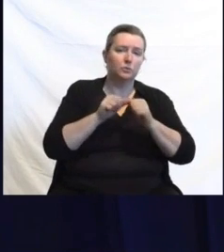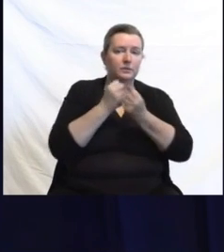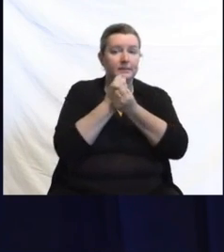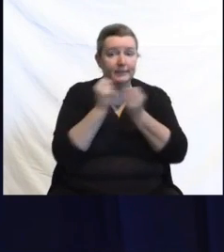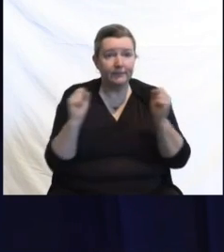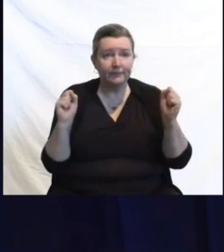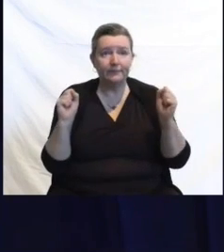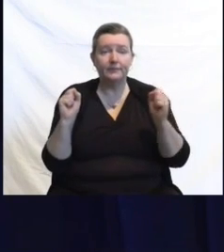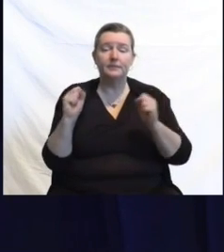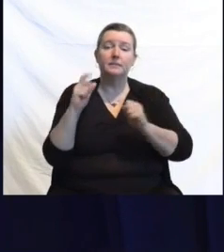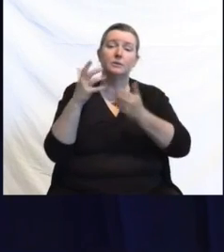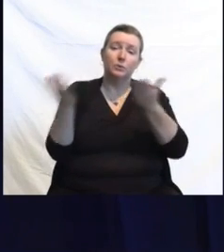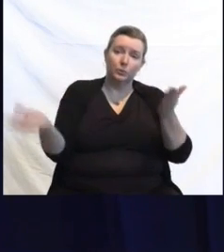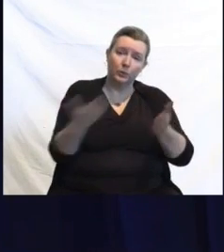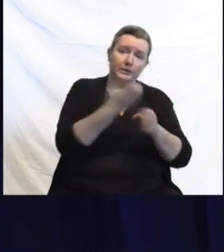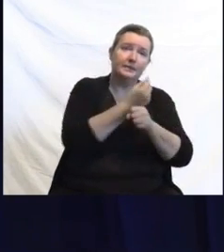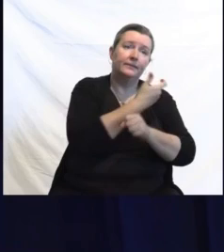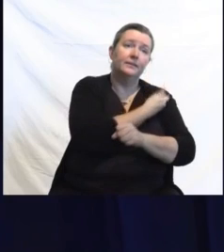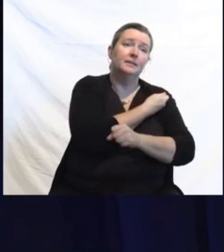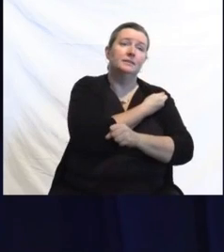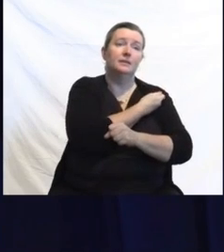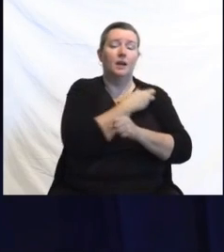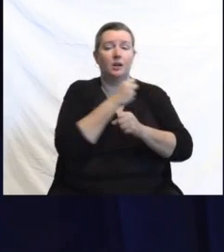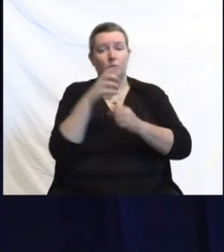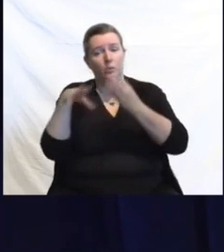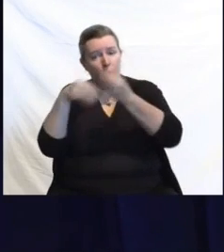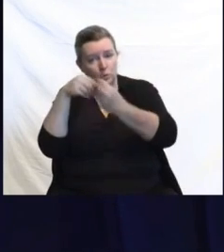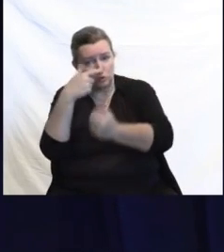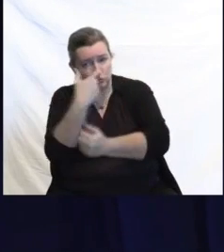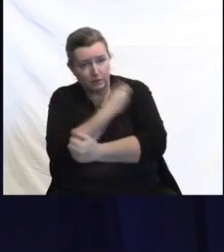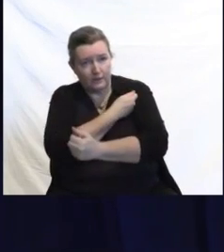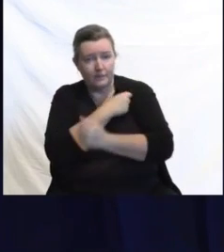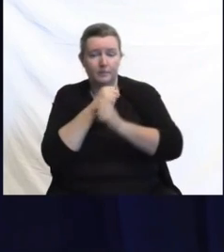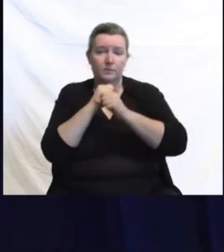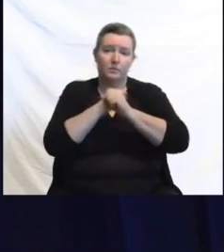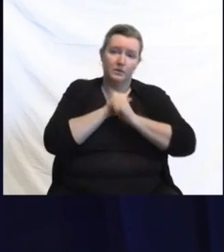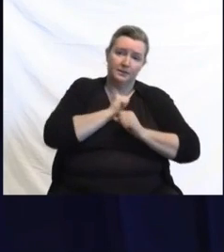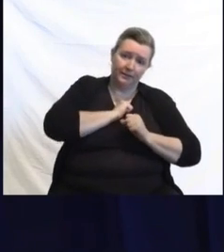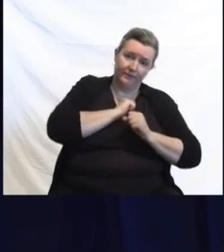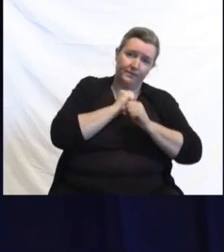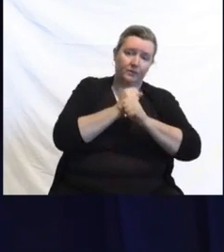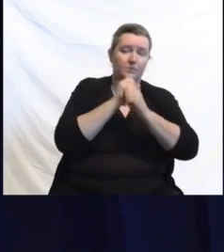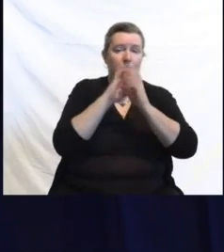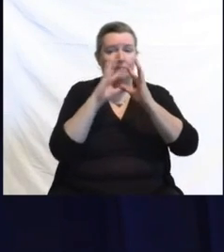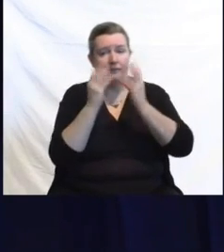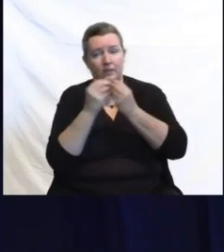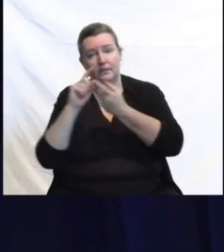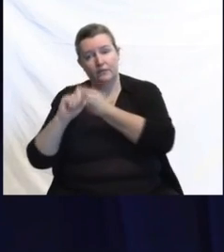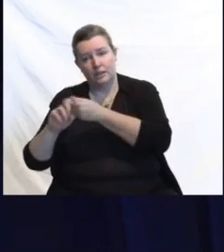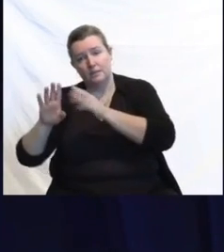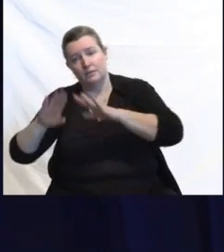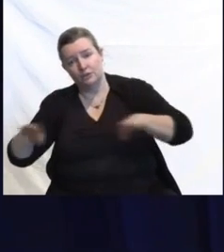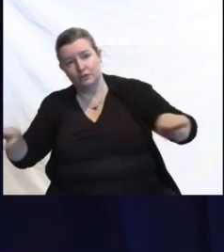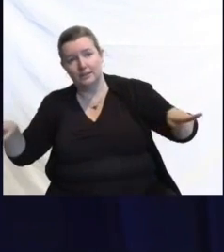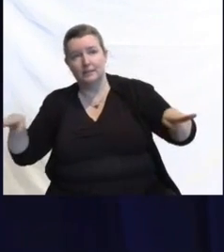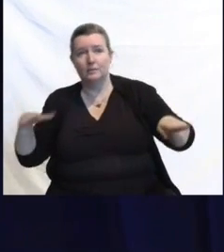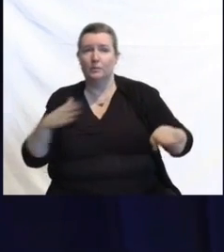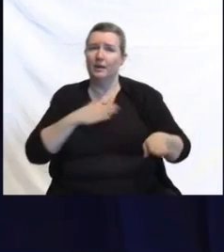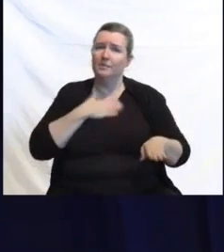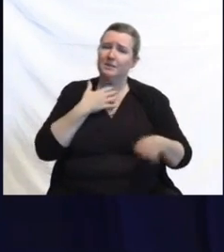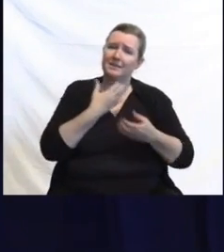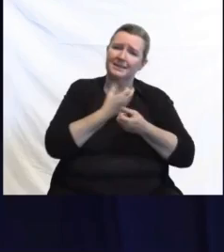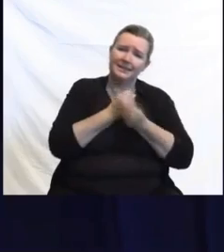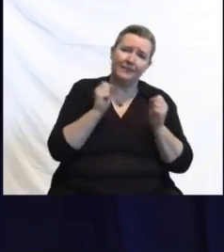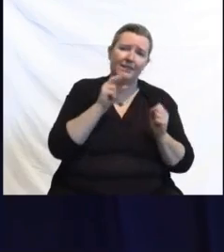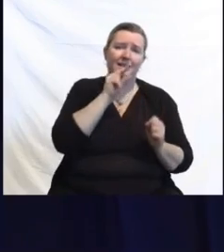vaccinated and get boosted to protect ourselves, our family, friends, and our children and have a happy and safe Thanksgiving.